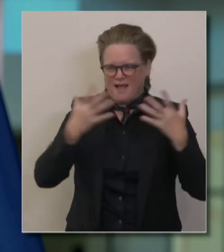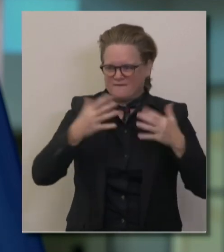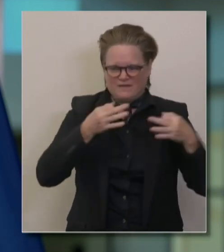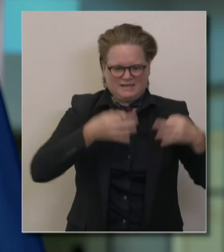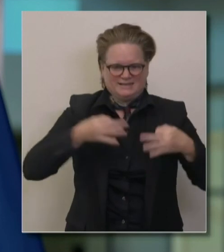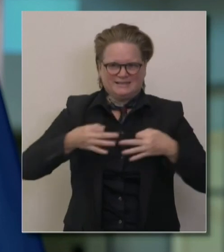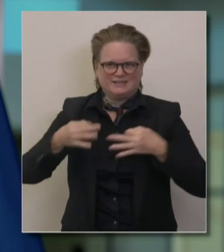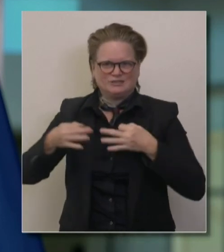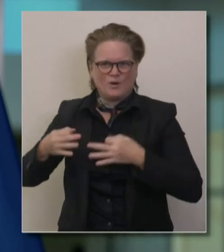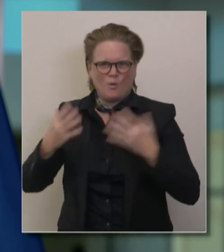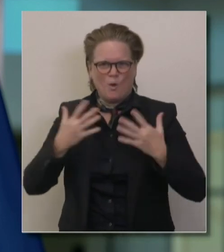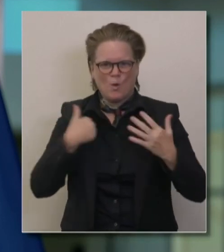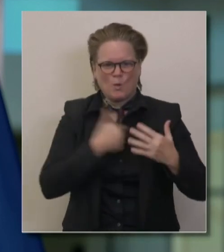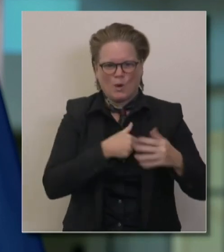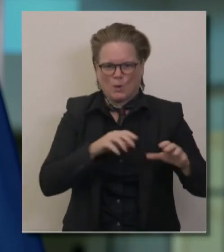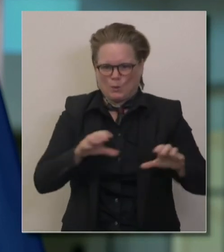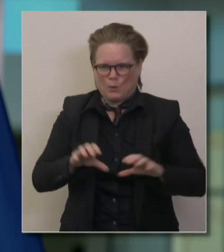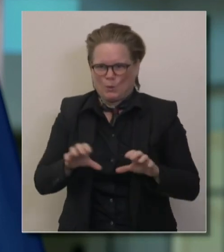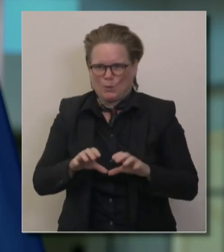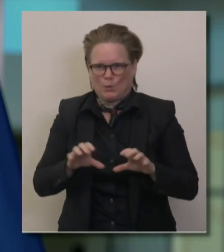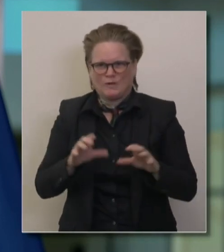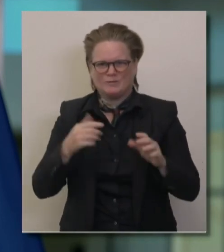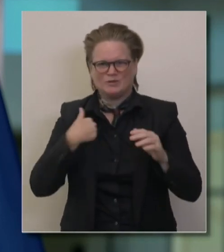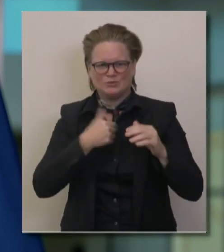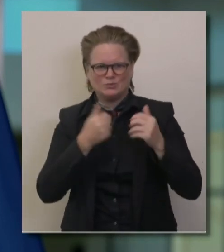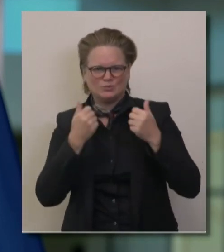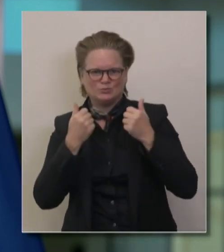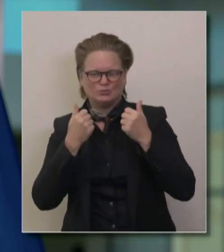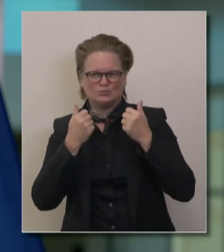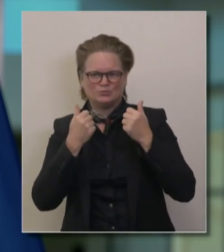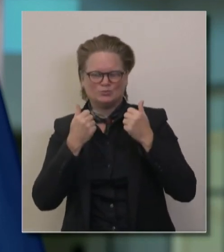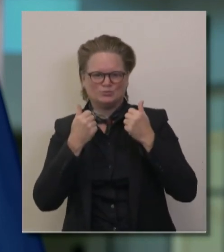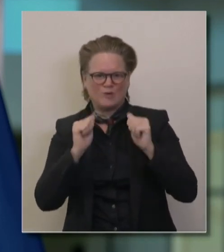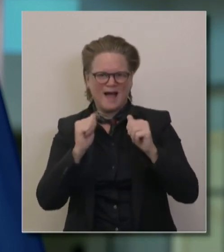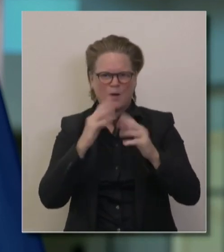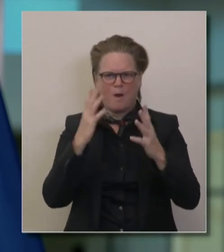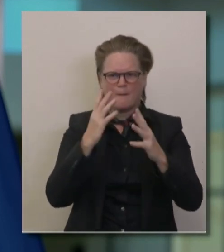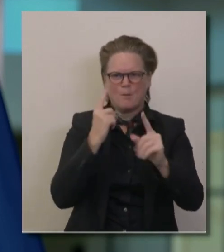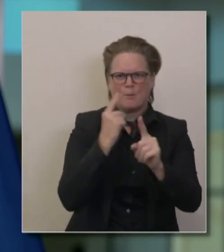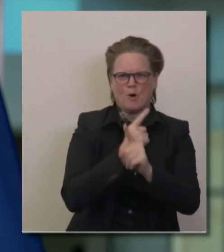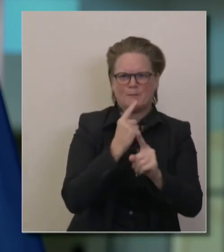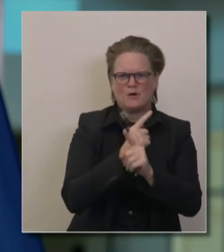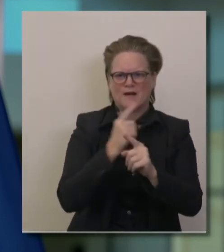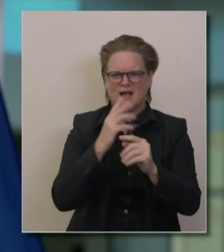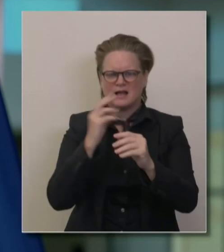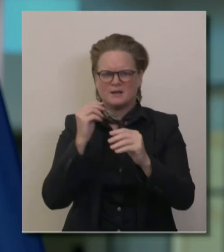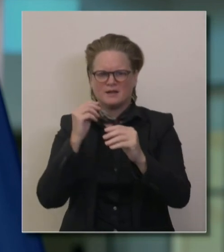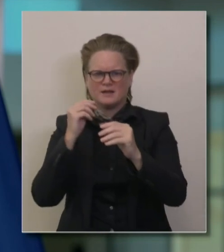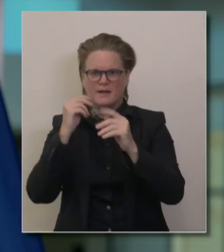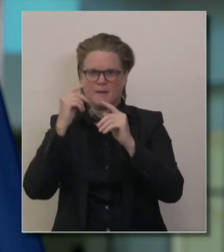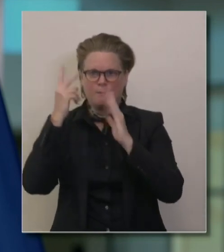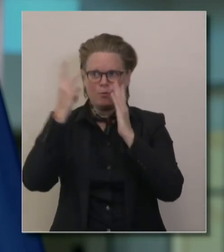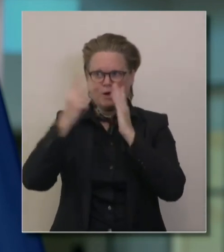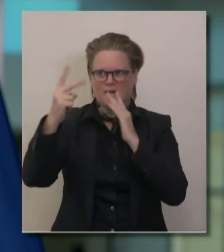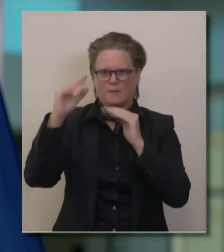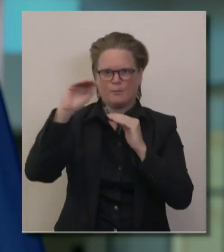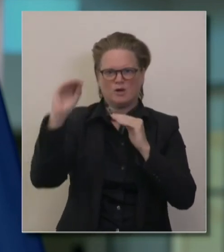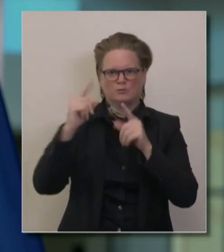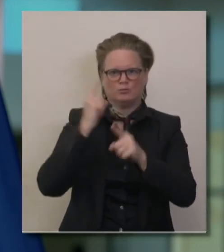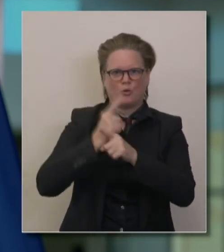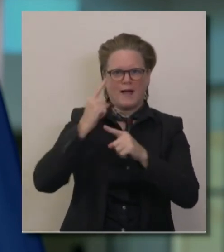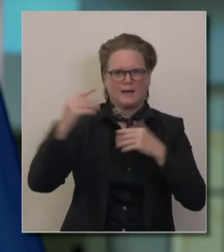at a certain point in our response. We're not sort of, I love sports. I think about halftime as an important moment.